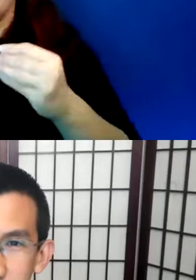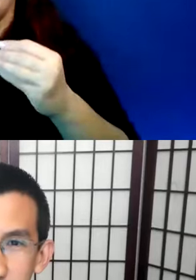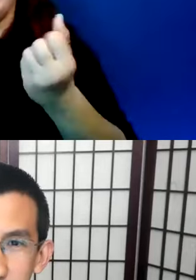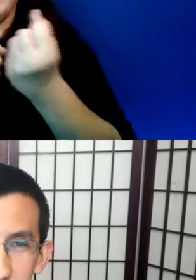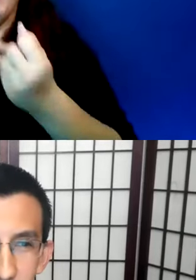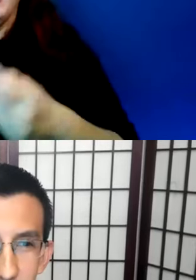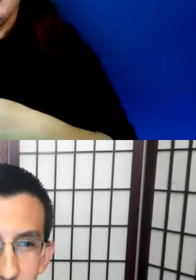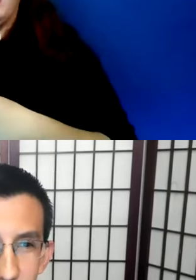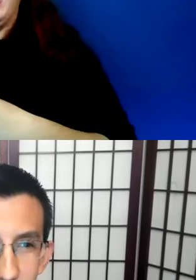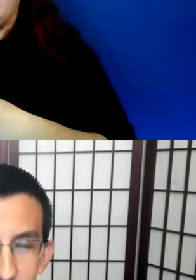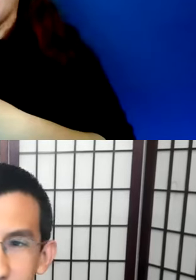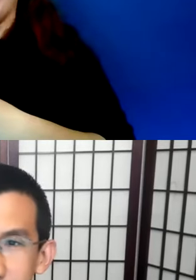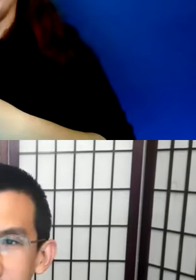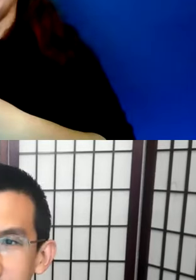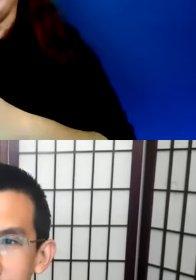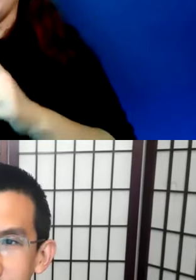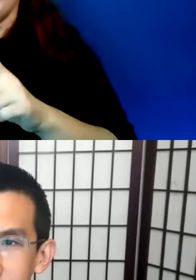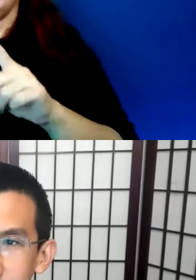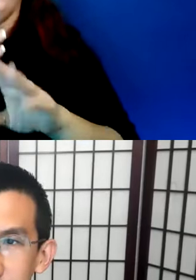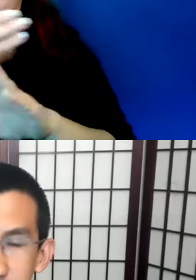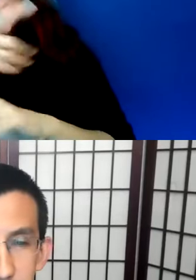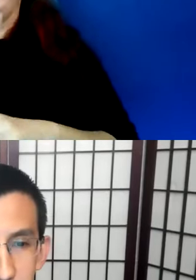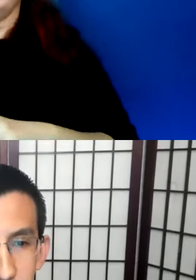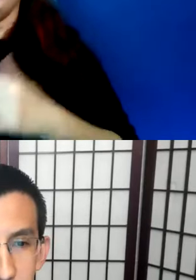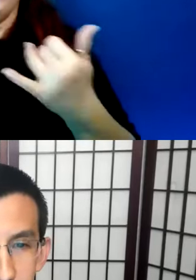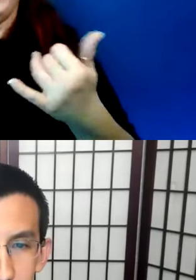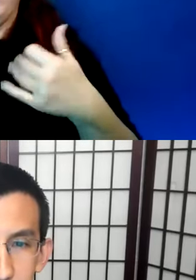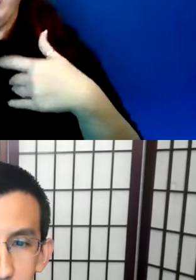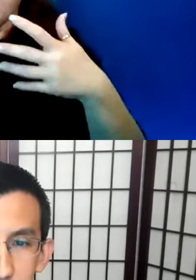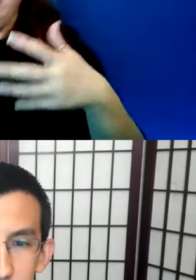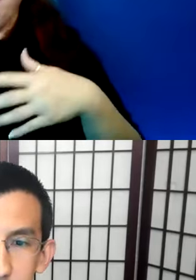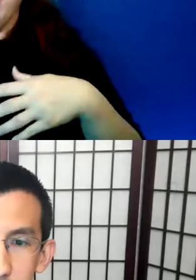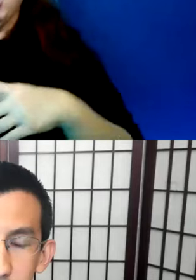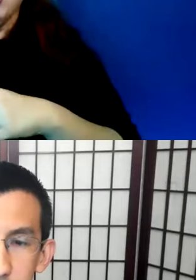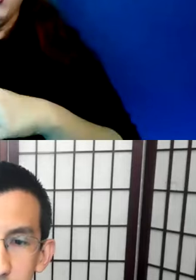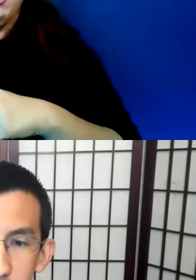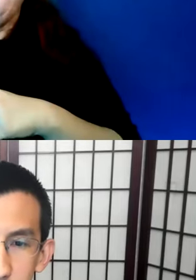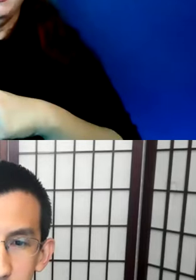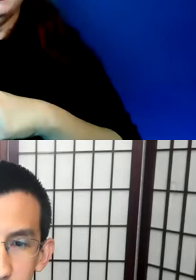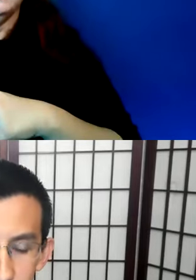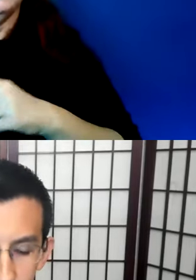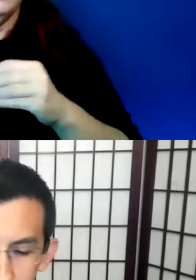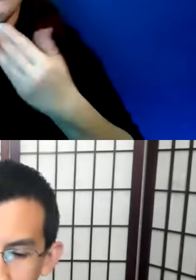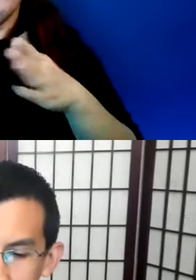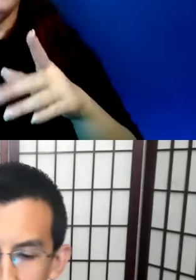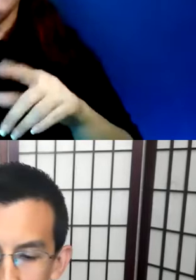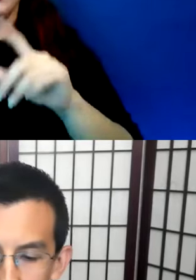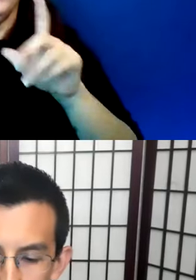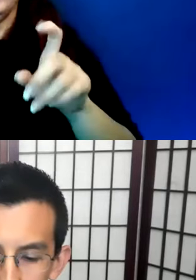complemented Kalei Mamo's words from Thursday. So at this point, we have about 20 minutes for questions. So